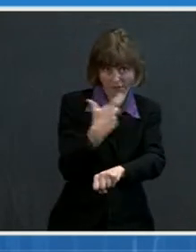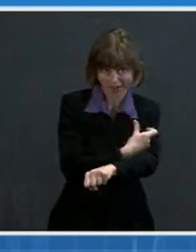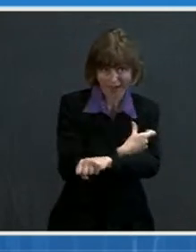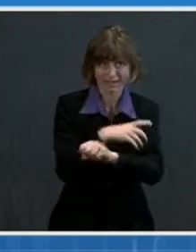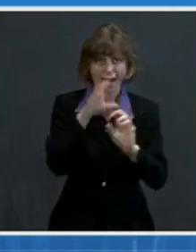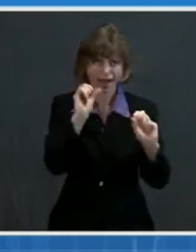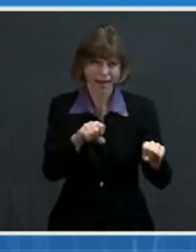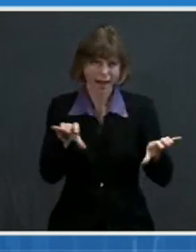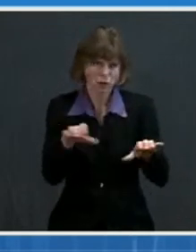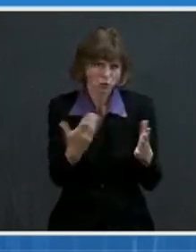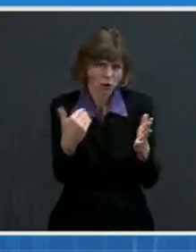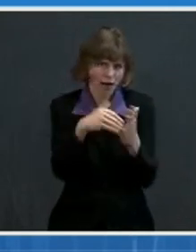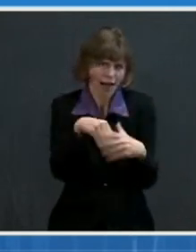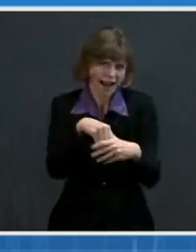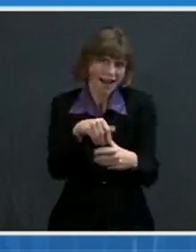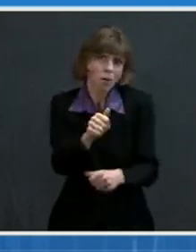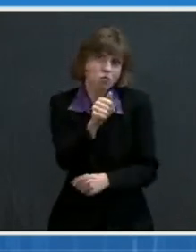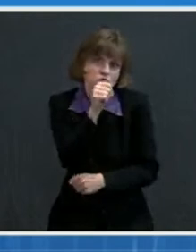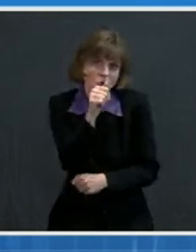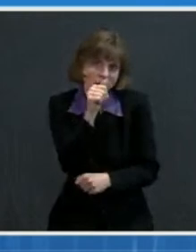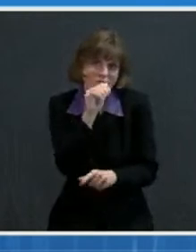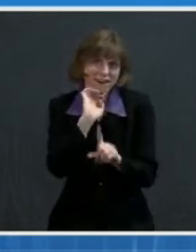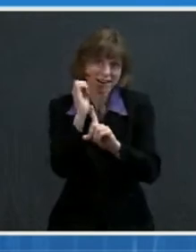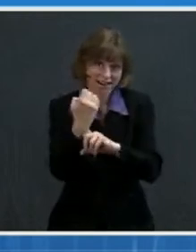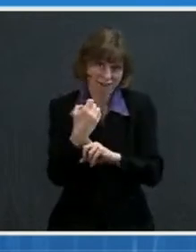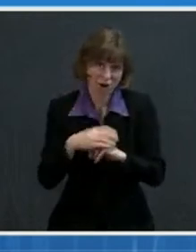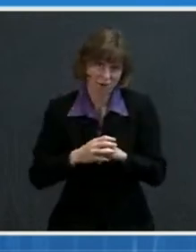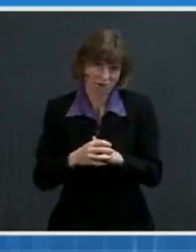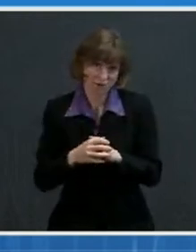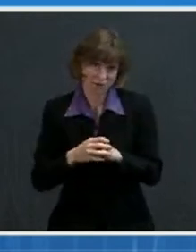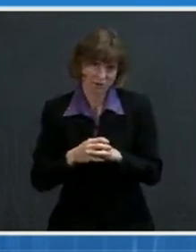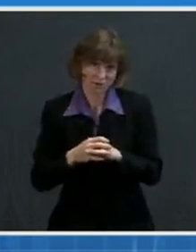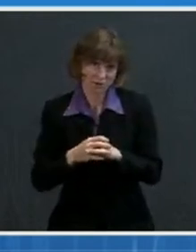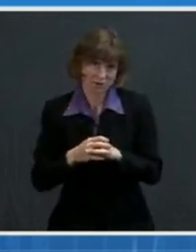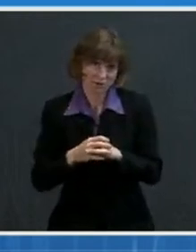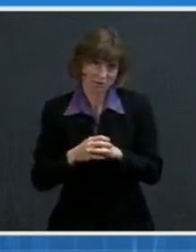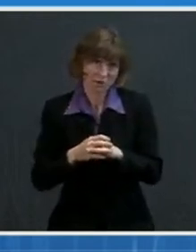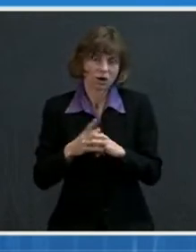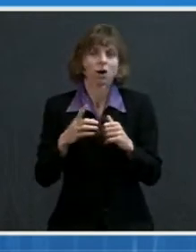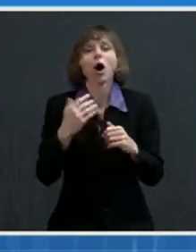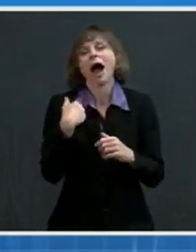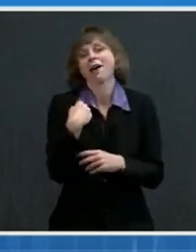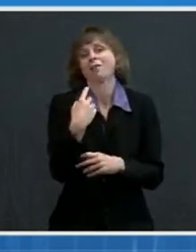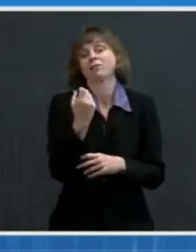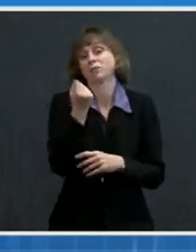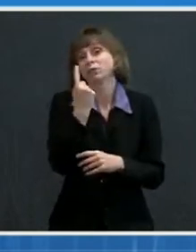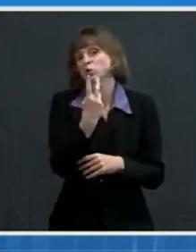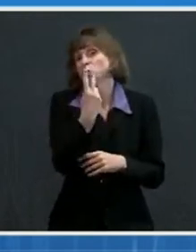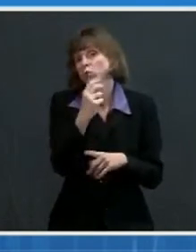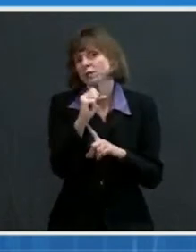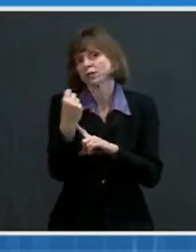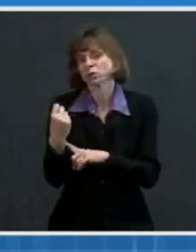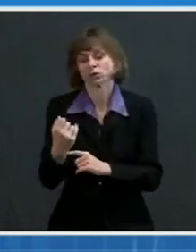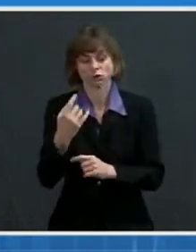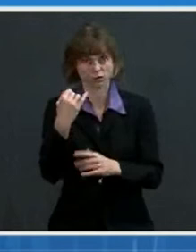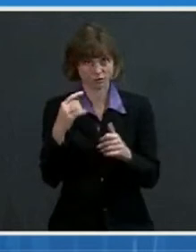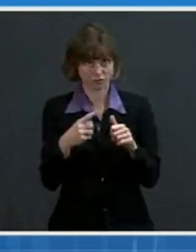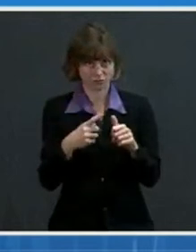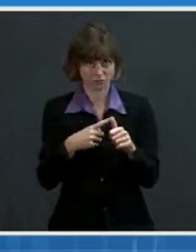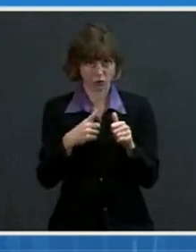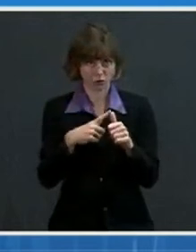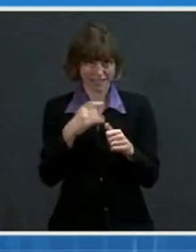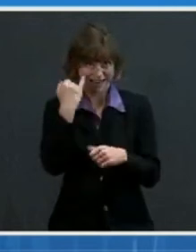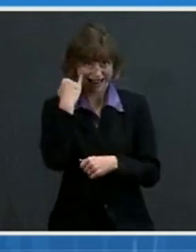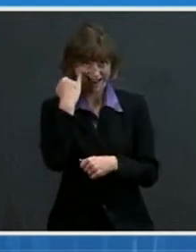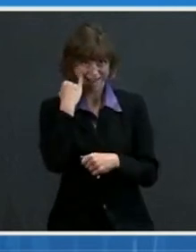such as their homes under two scenarios. The first scenario is fully vaccinated people visiting with other